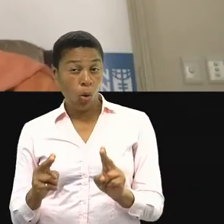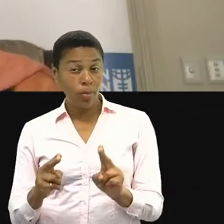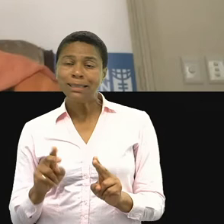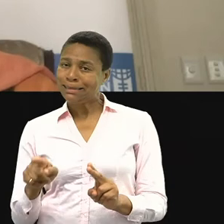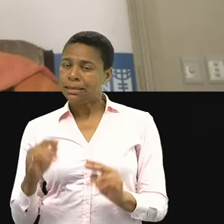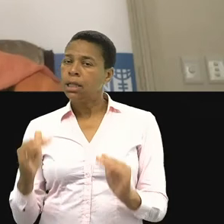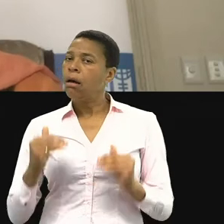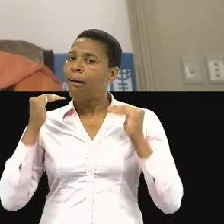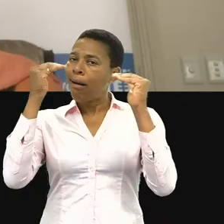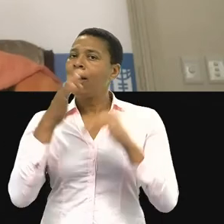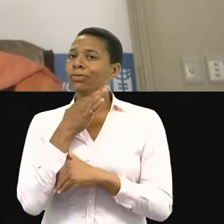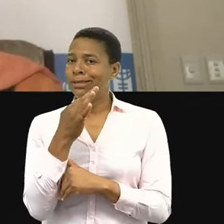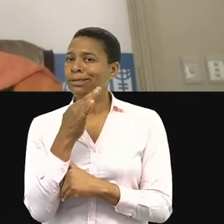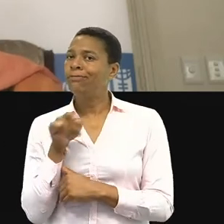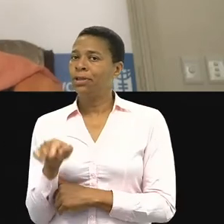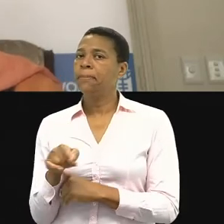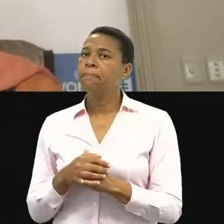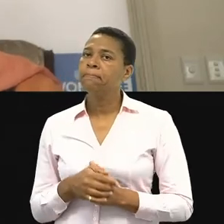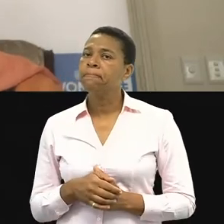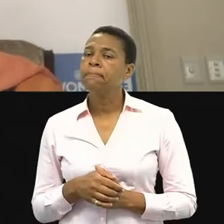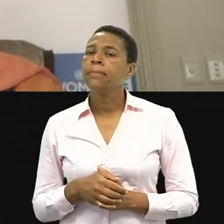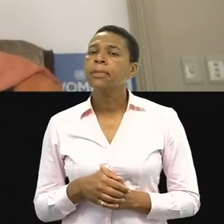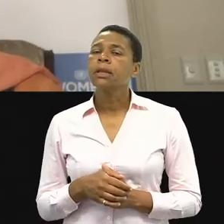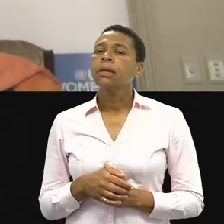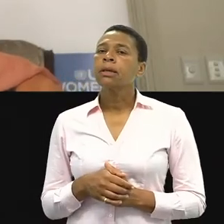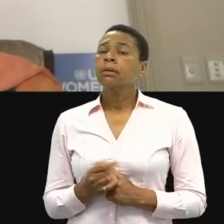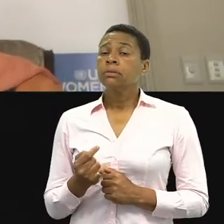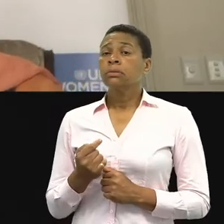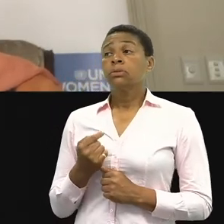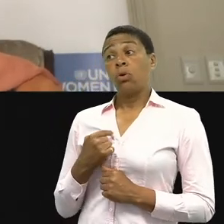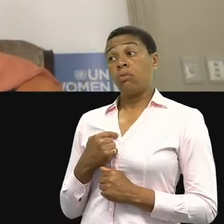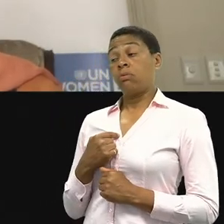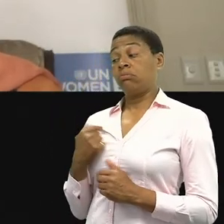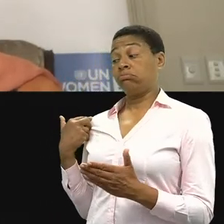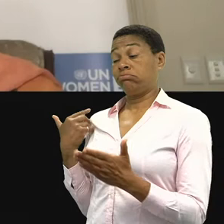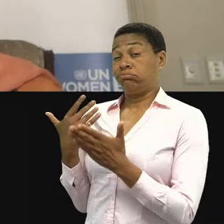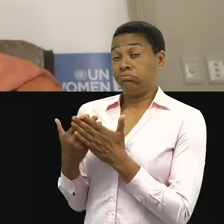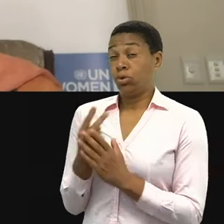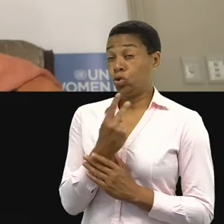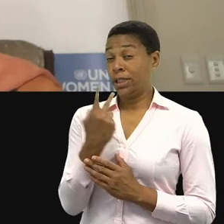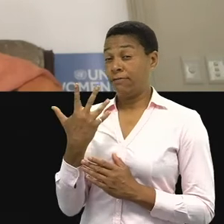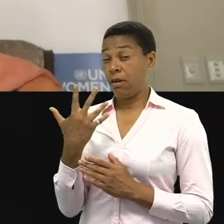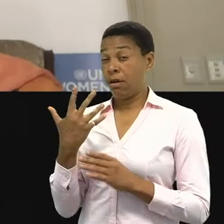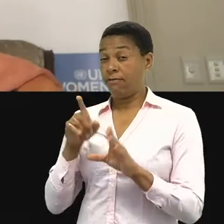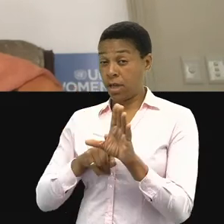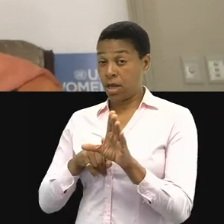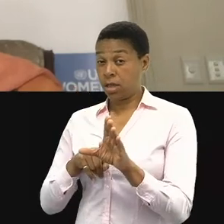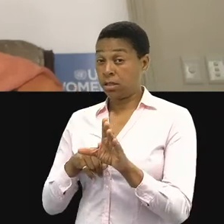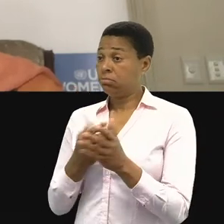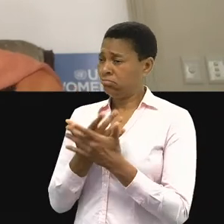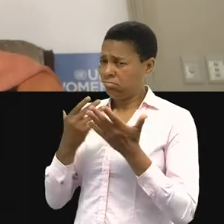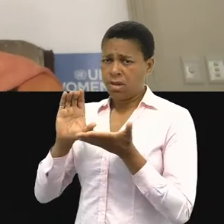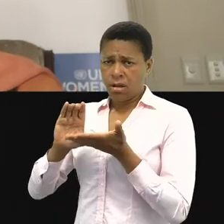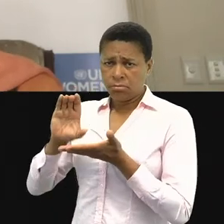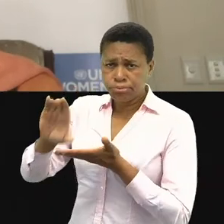So for the 25 years and all the investment that has been made in education to be just